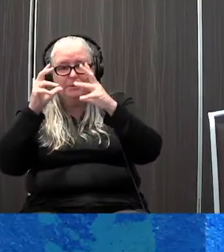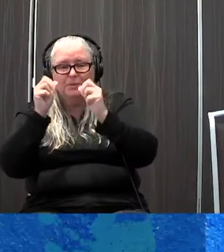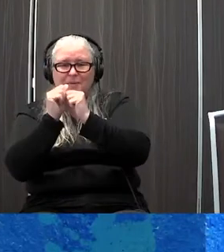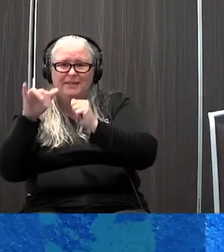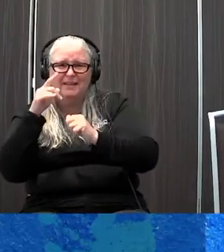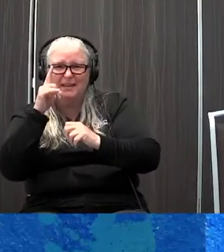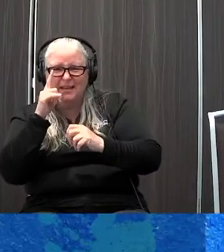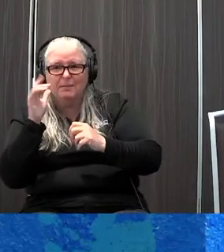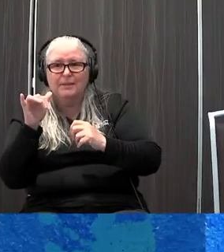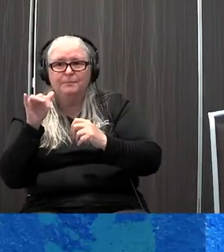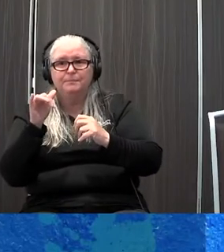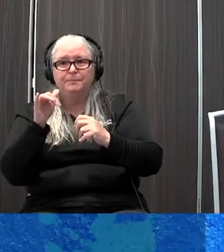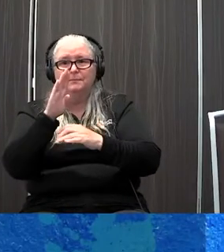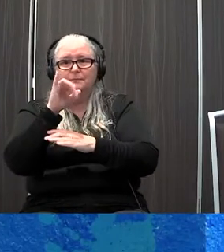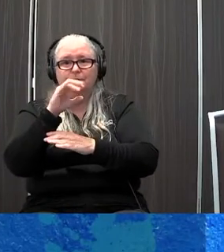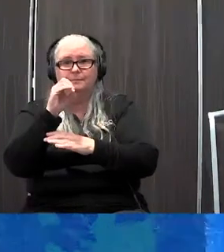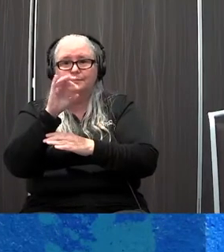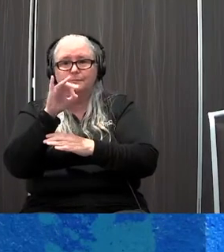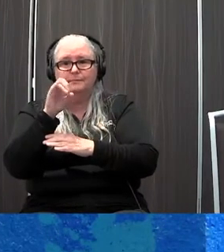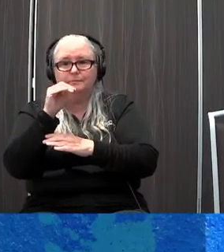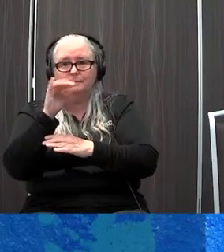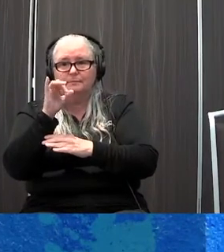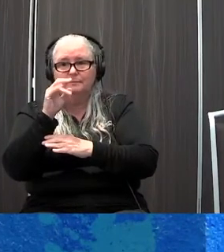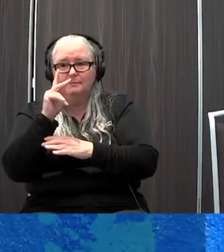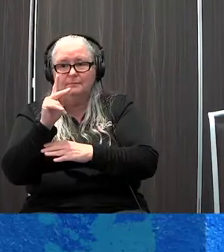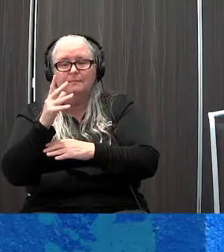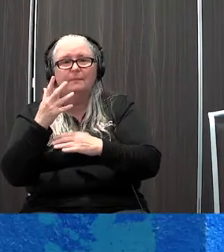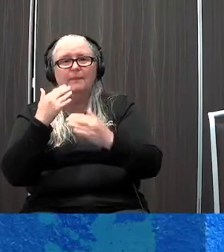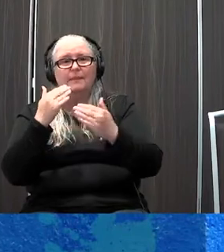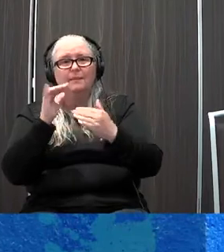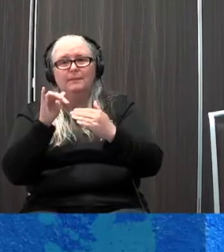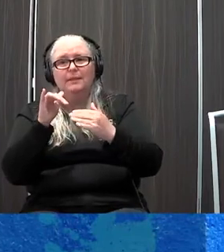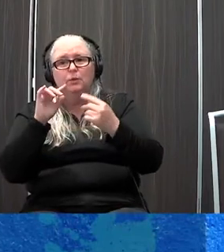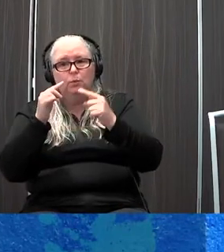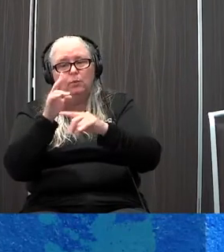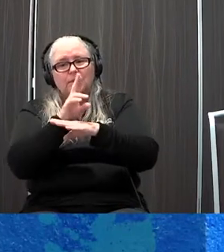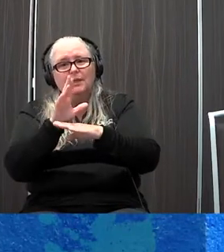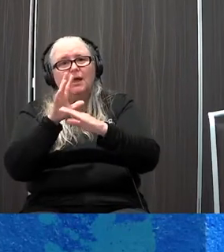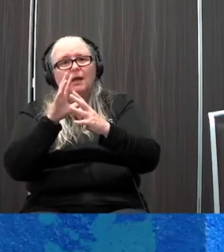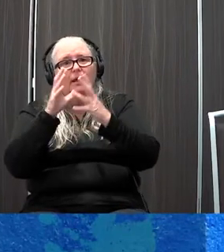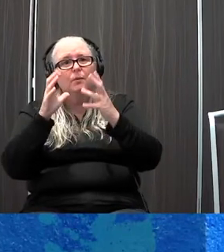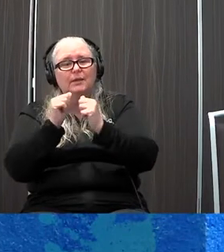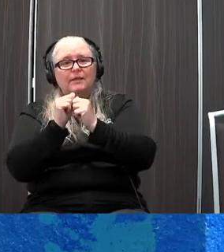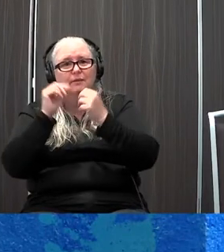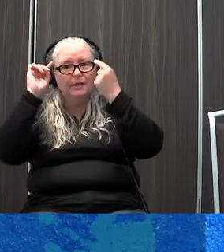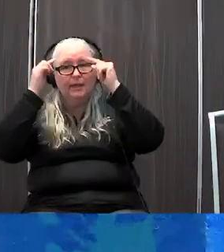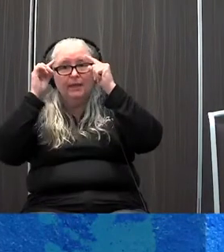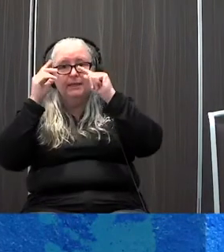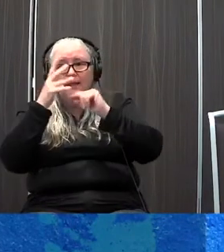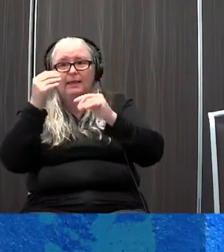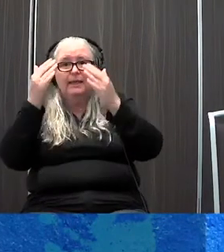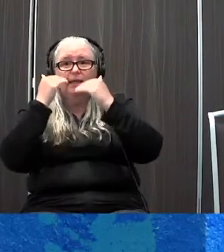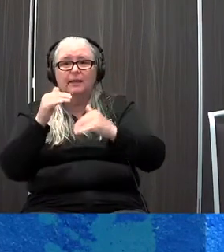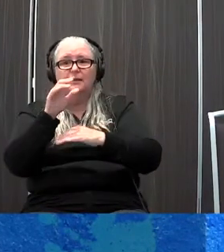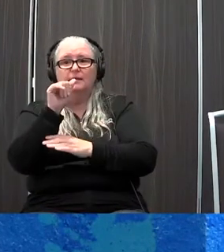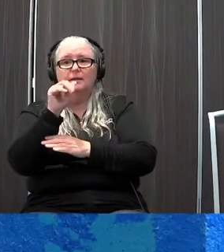biofeedback, which is used a lot in the treatment of children with headache, maybe inflammatory bowel syndrome, autogenic training. It's sort of a self